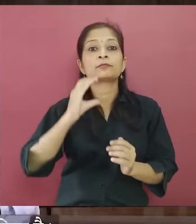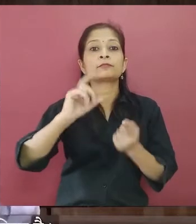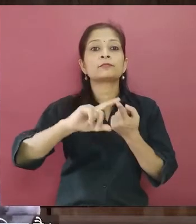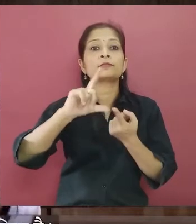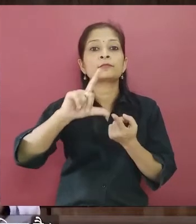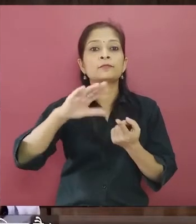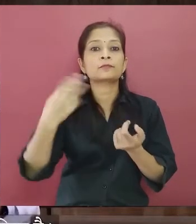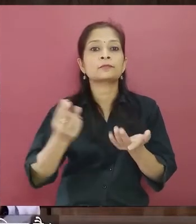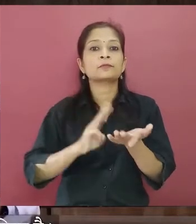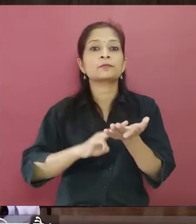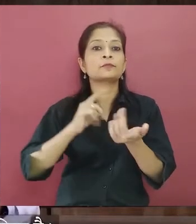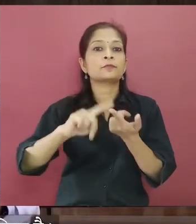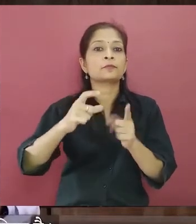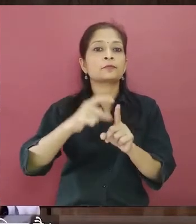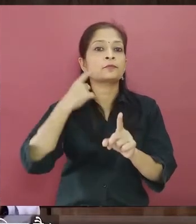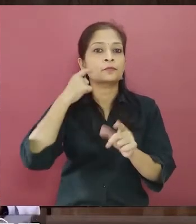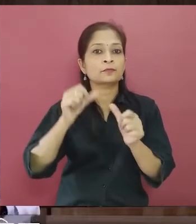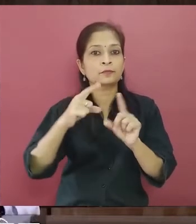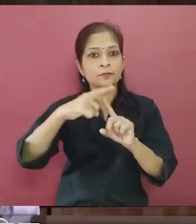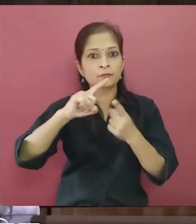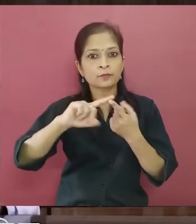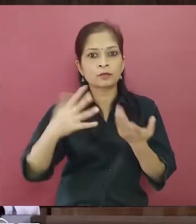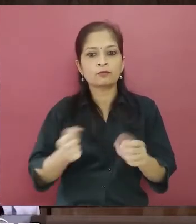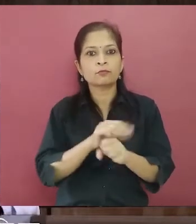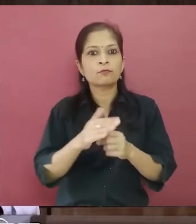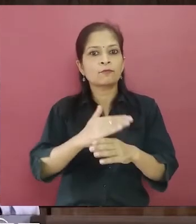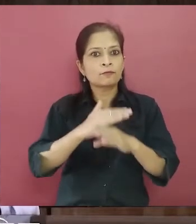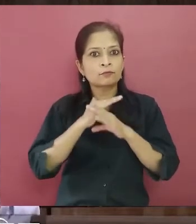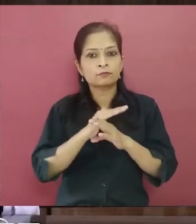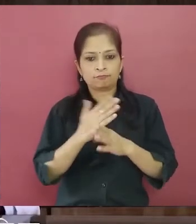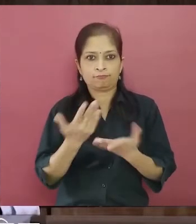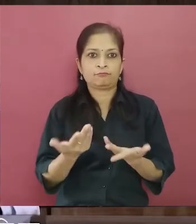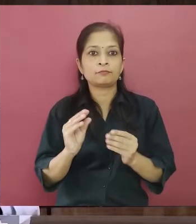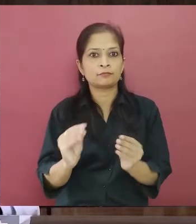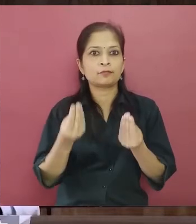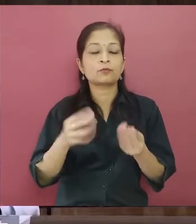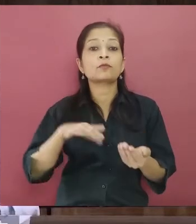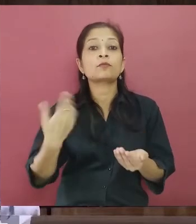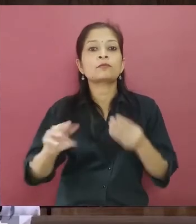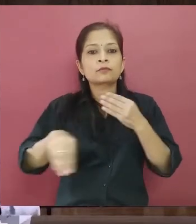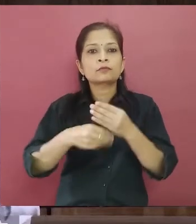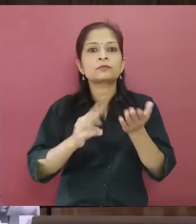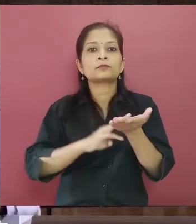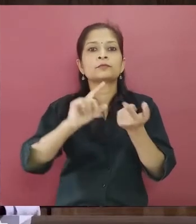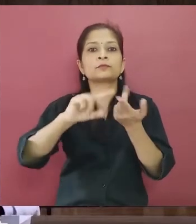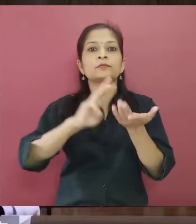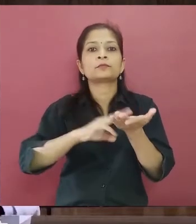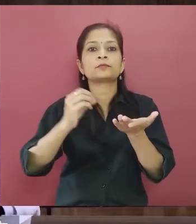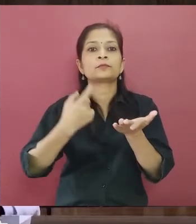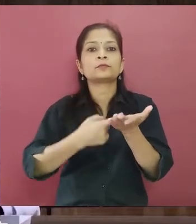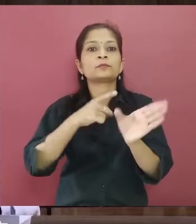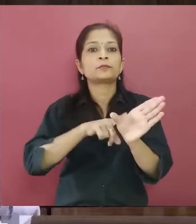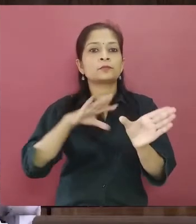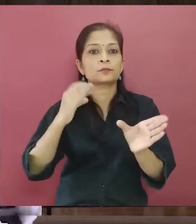immunity which is another defense mechanism against the infection it also stimulates what we call your memory cells so that the body remembers this